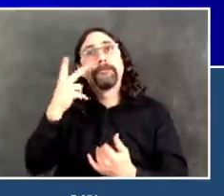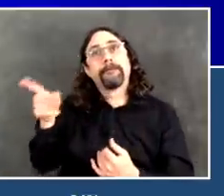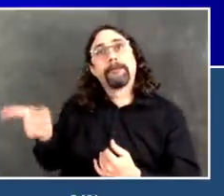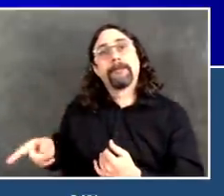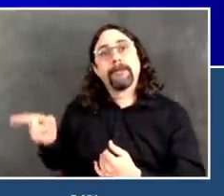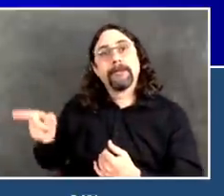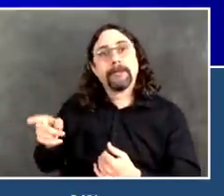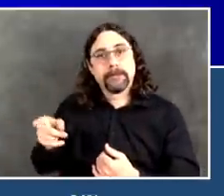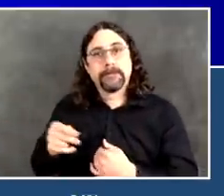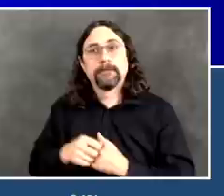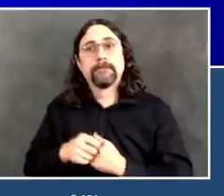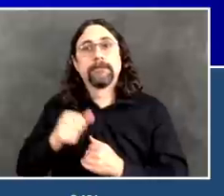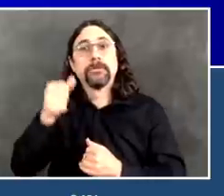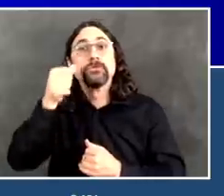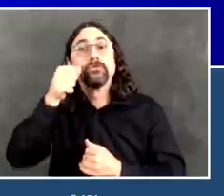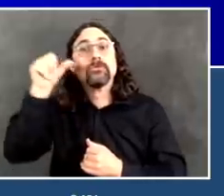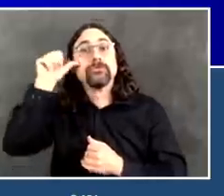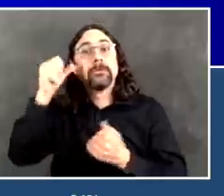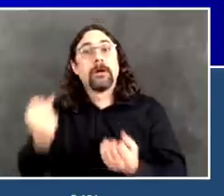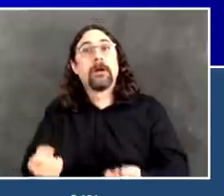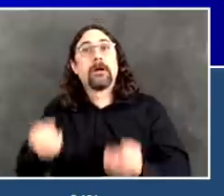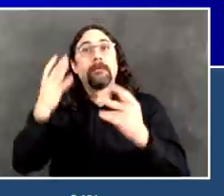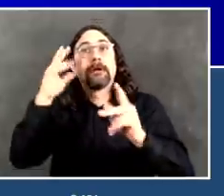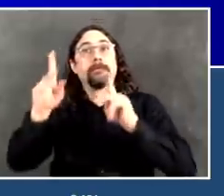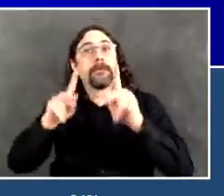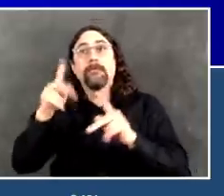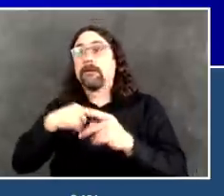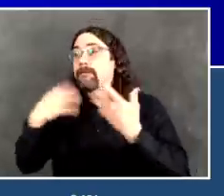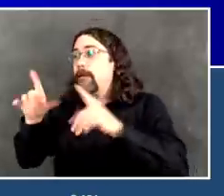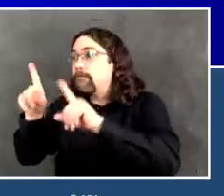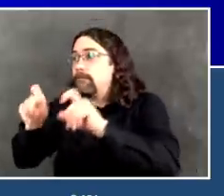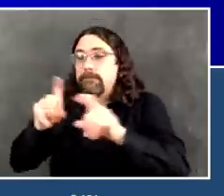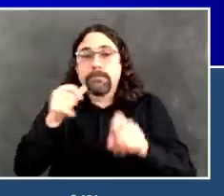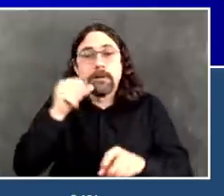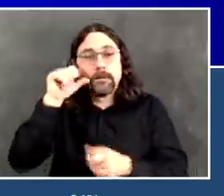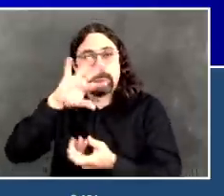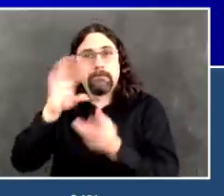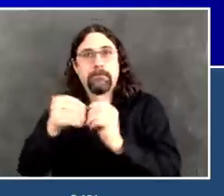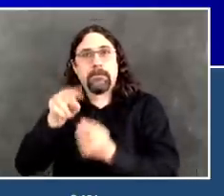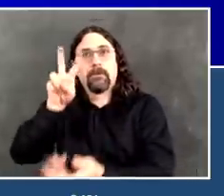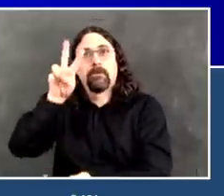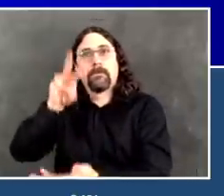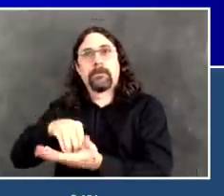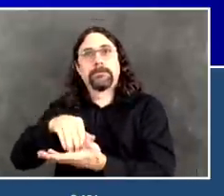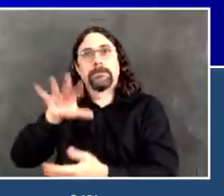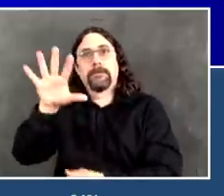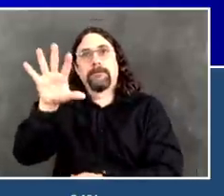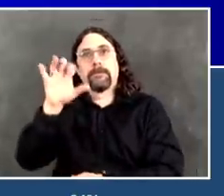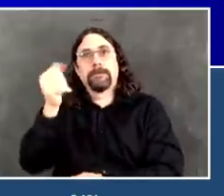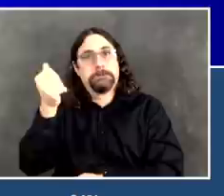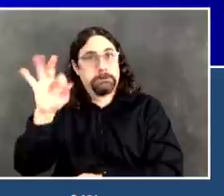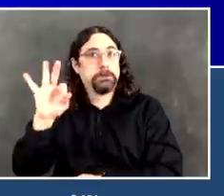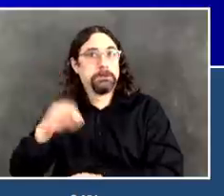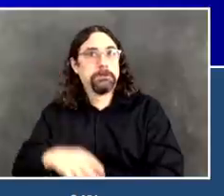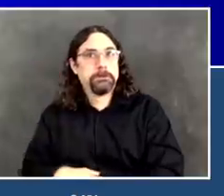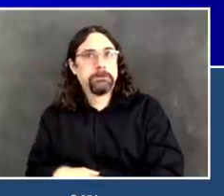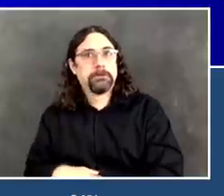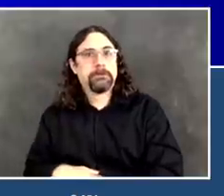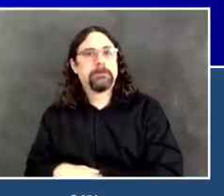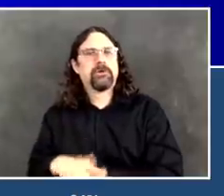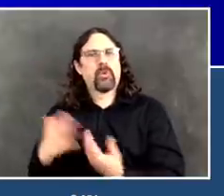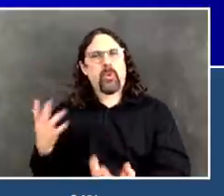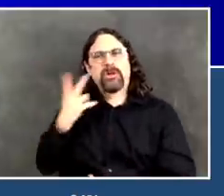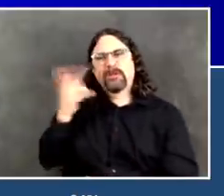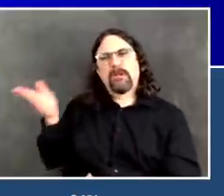testing we get, the more we can fight back and contain this disease. All roads lead to testing. It's literally, the more